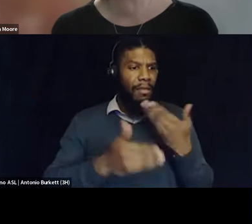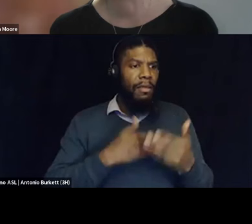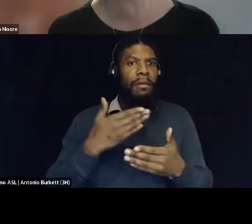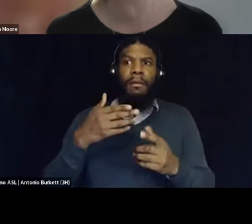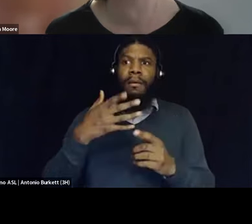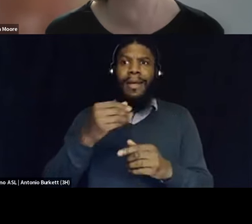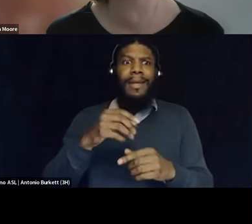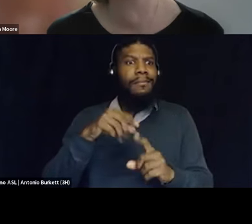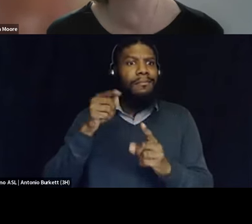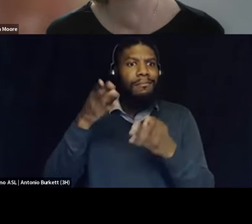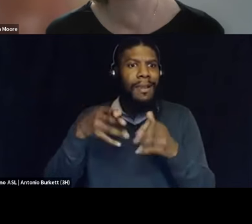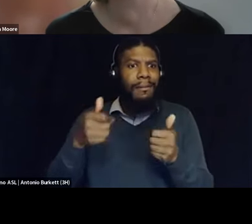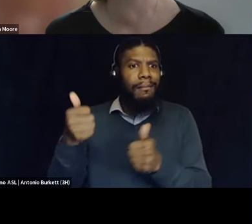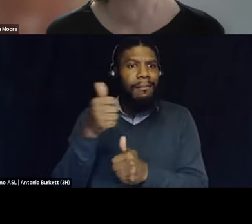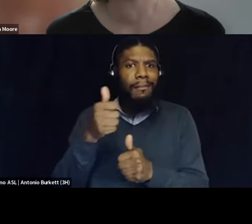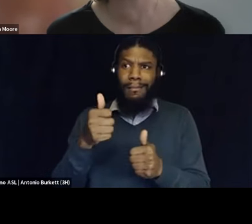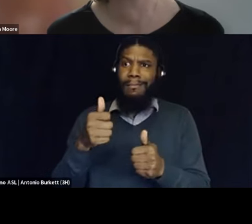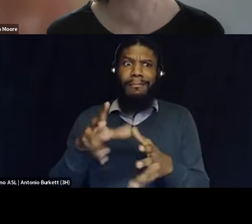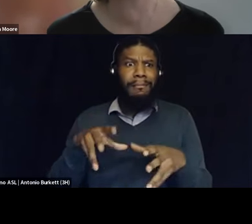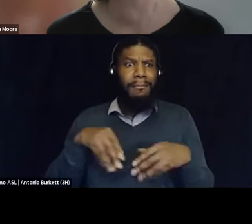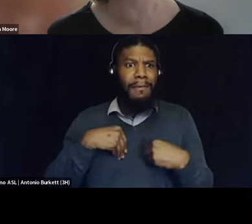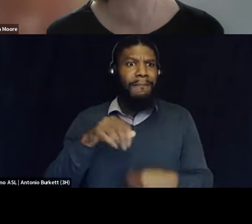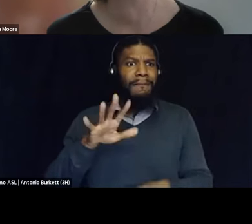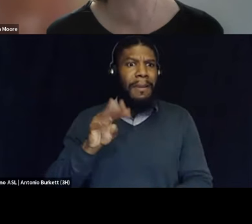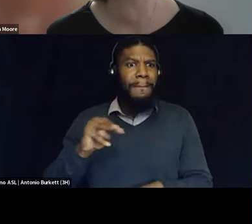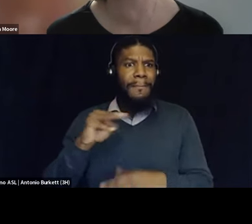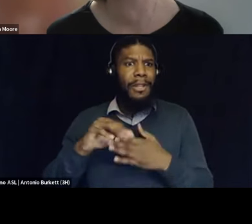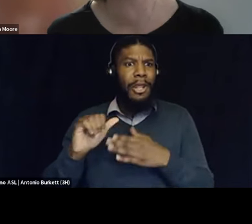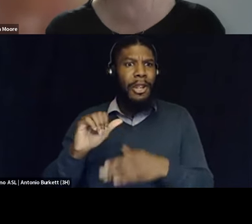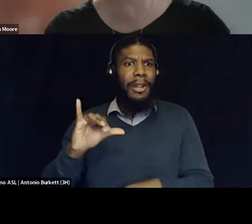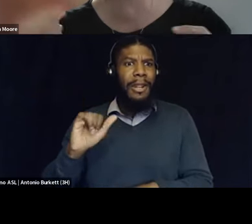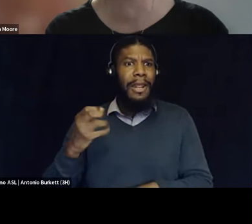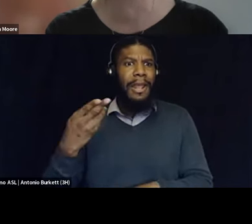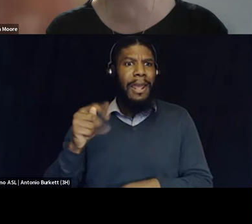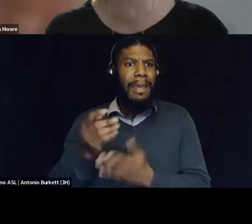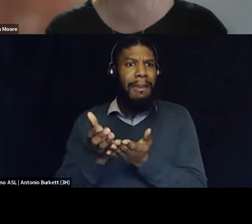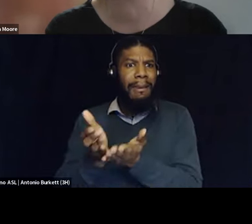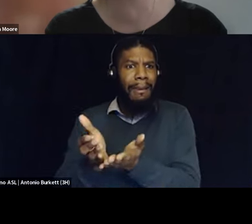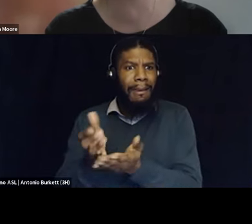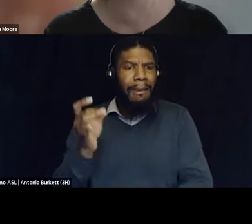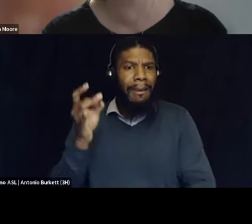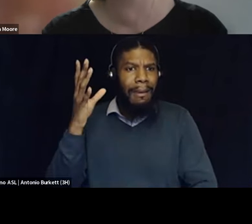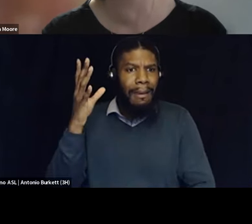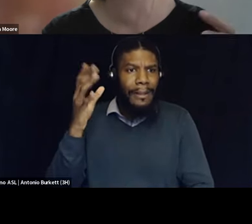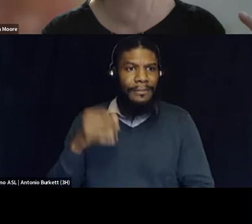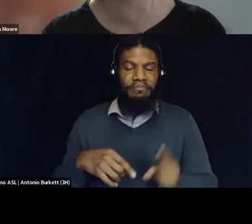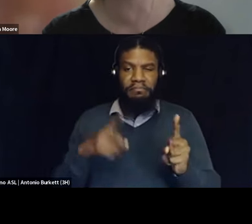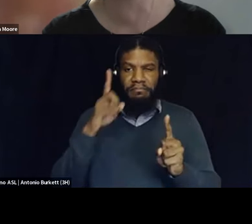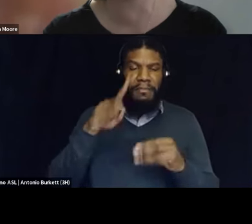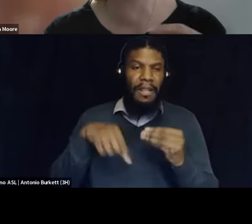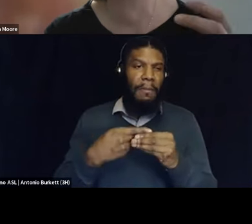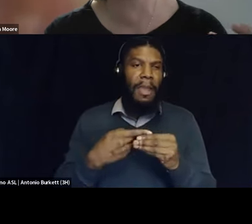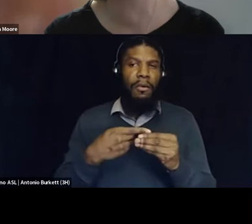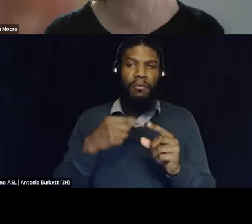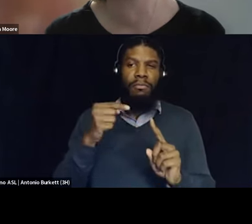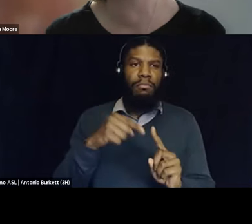know i think so much of it comes down to like kind of how so much of the drug world logic and of course operating within and